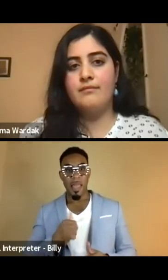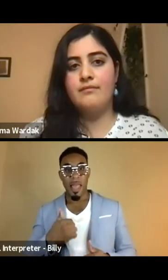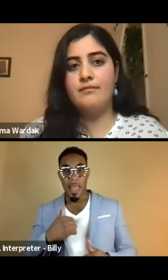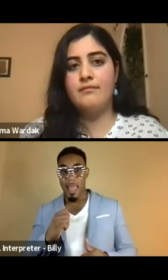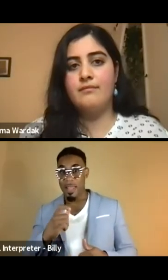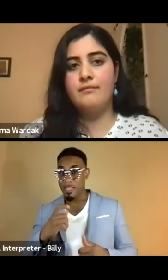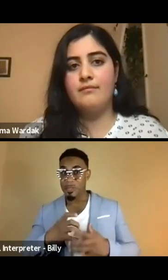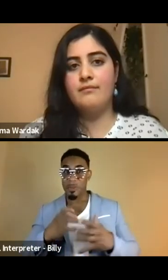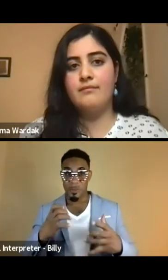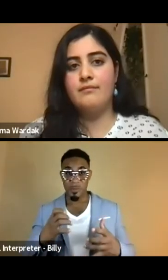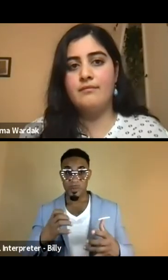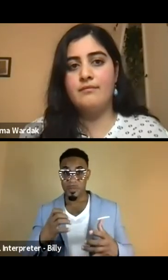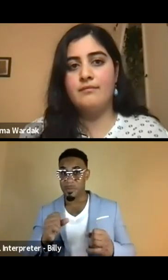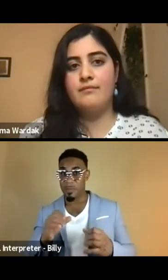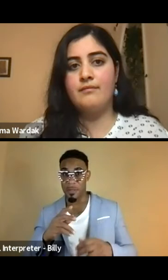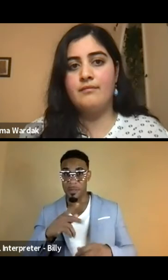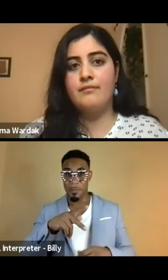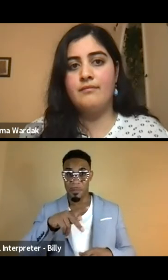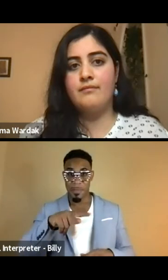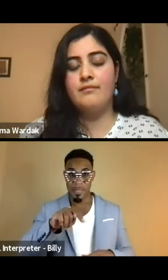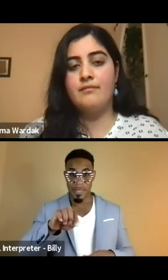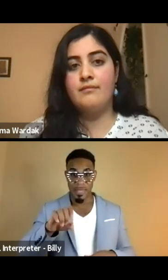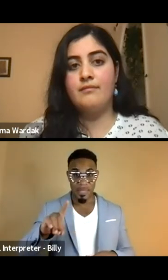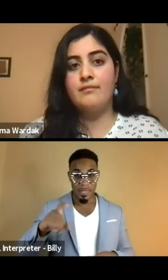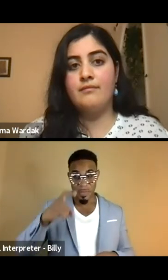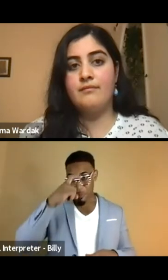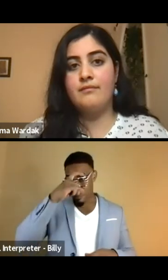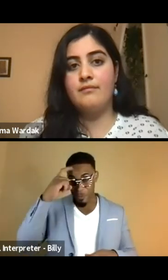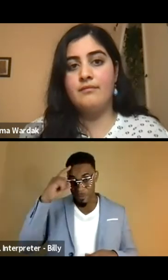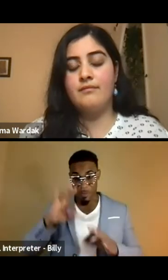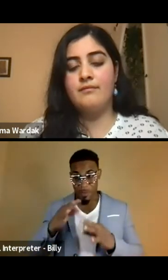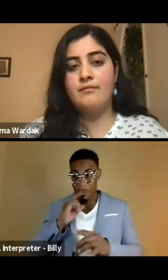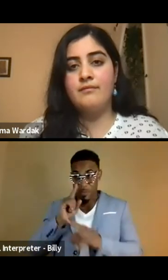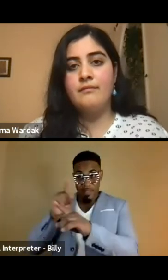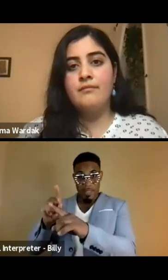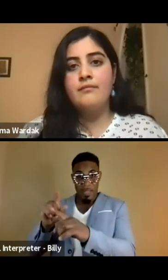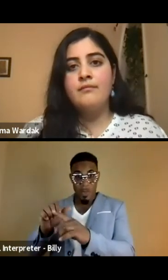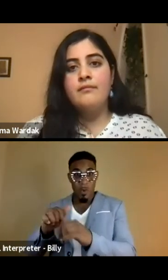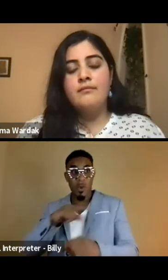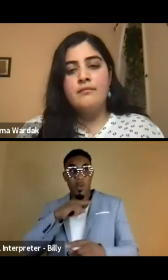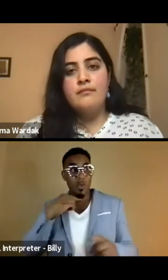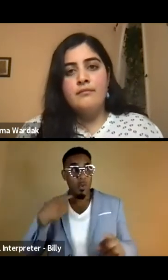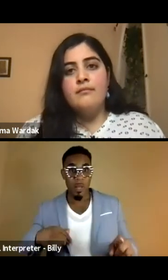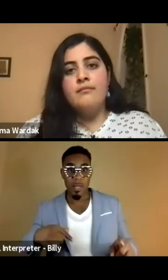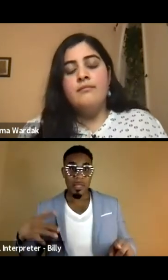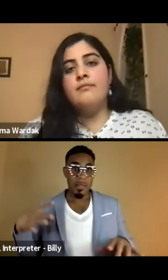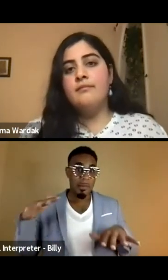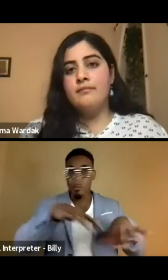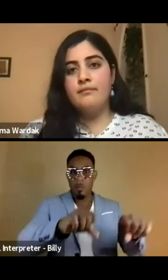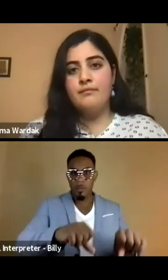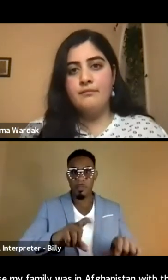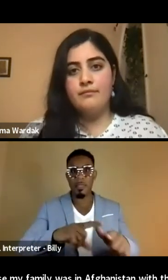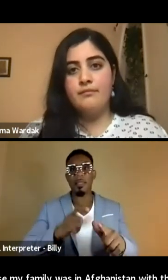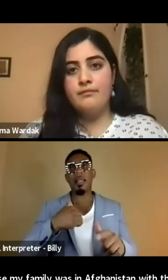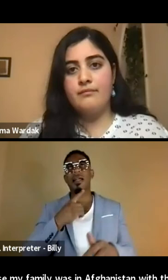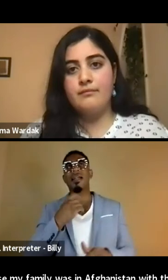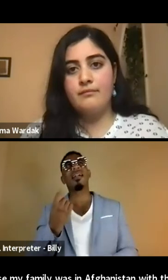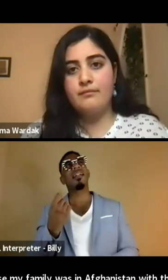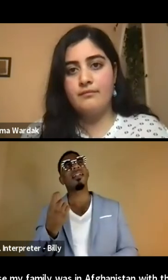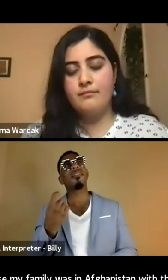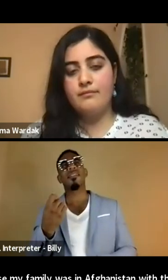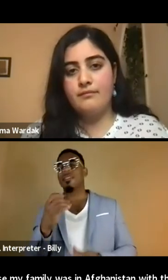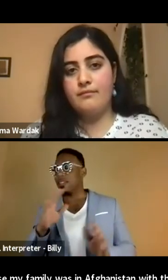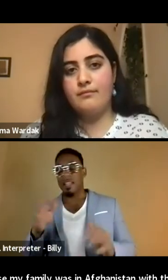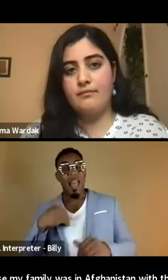had tremendous amount of PTSD because my family was in Afghanistan when the Russians invaded. Um, and I was 11 years old.